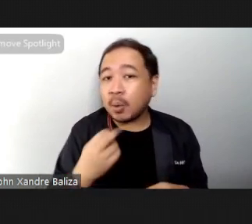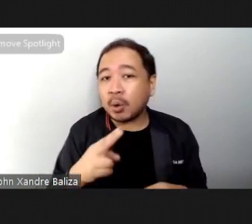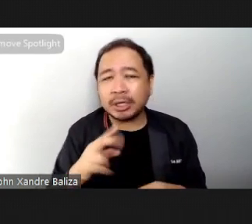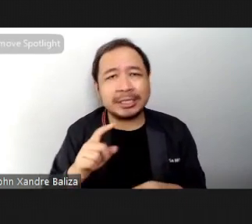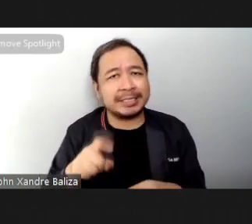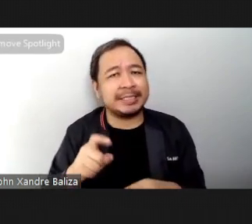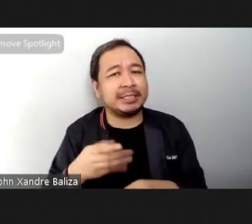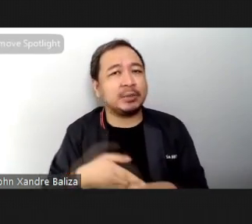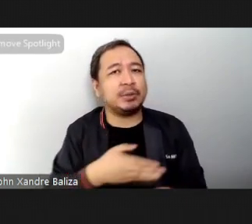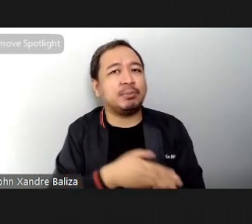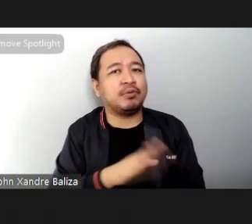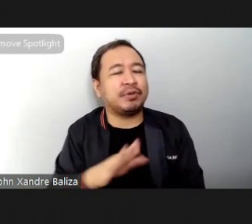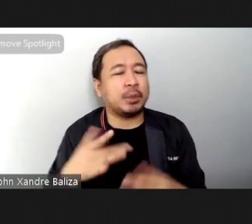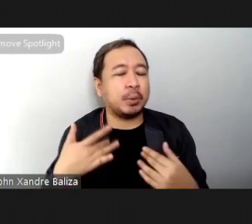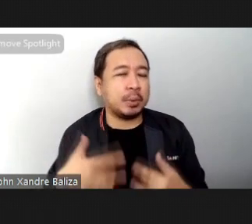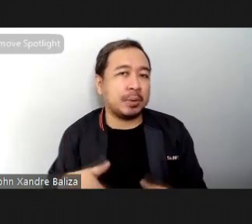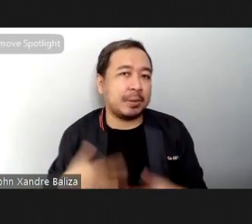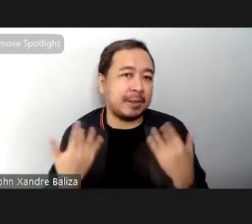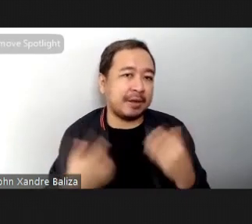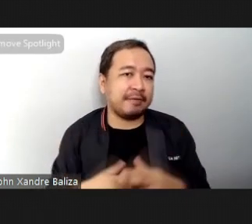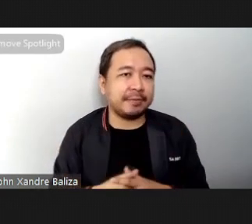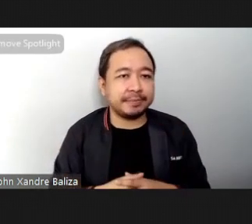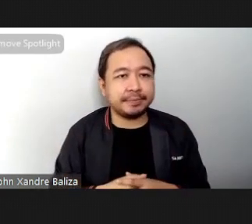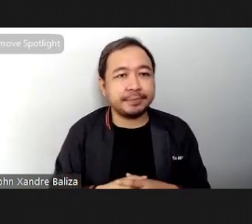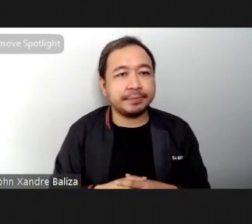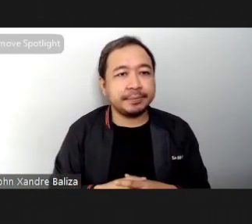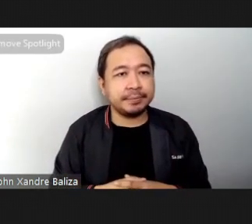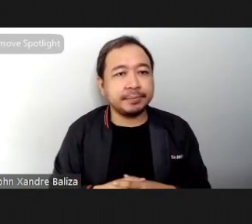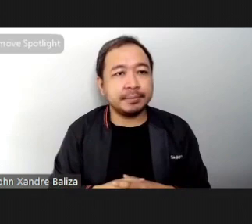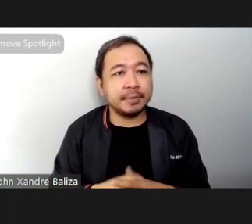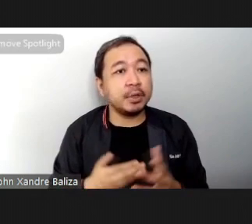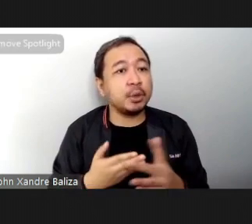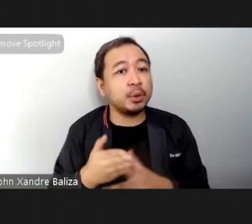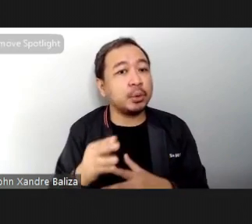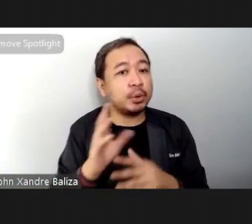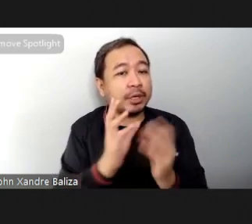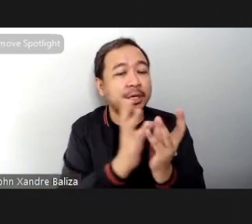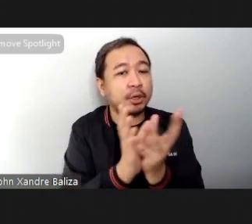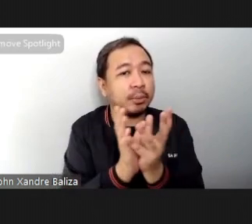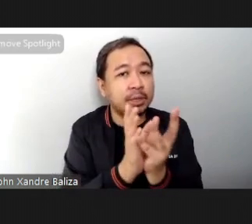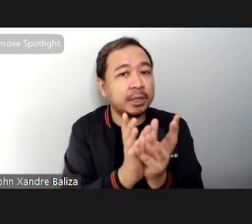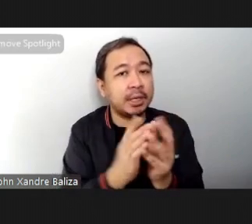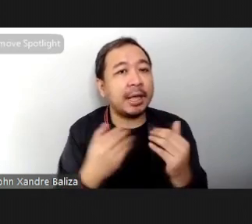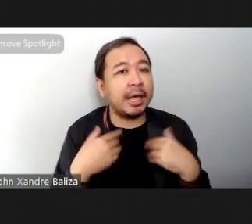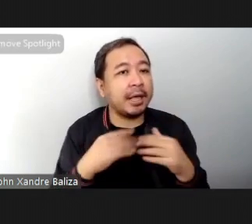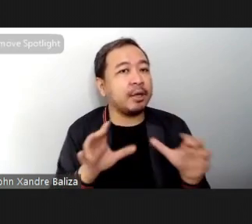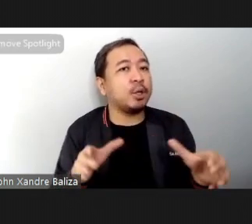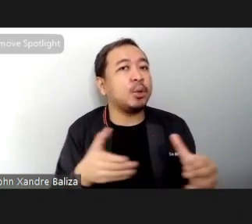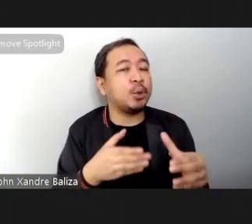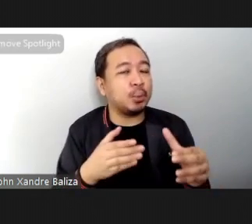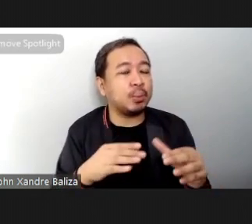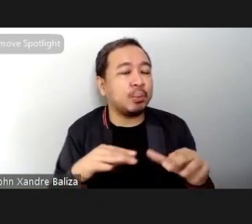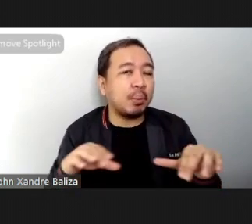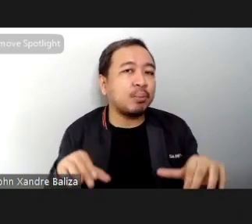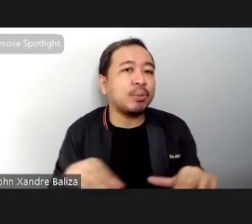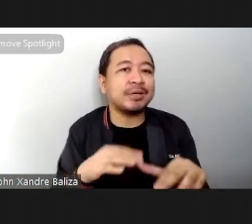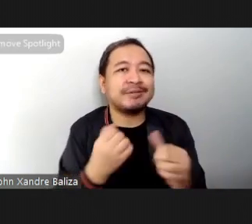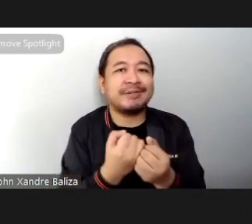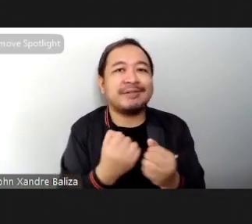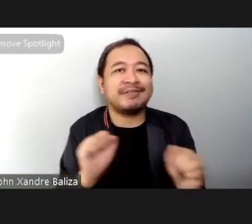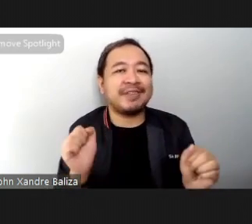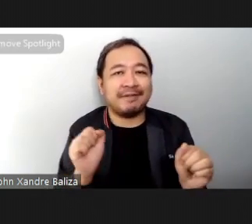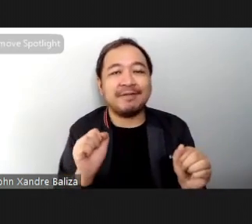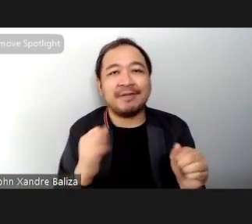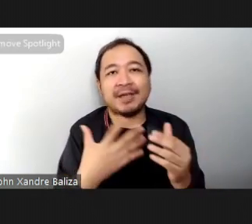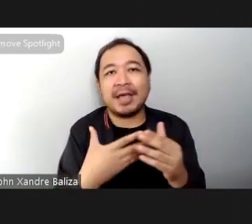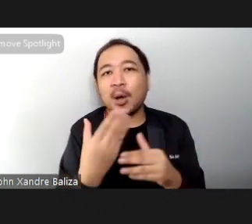their lifestyle Through our communities we were able to have group sessions in safe outdoor settings following the